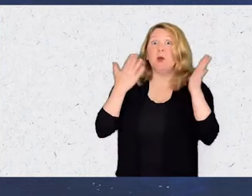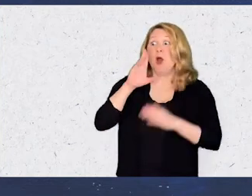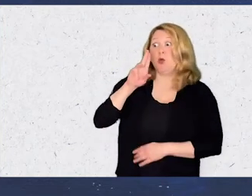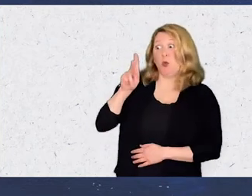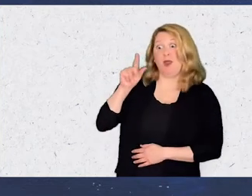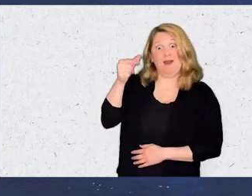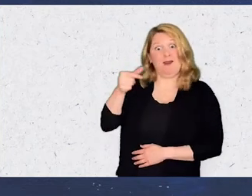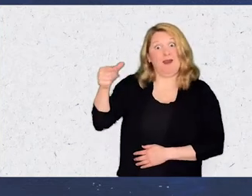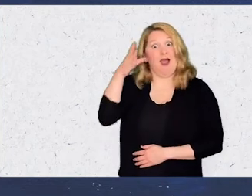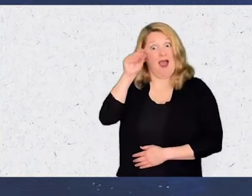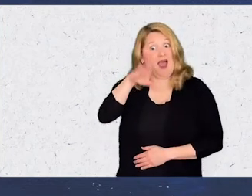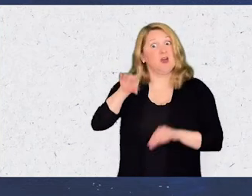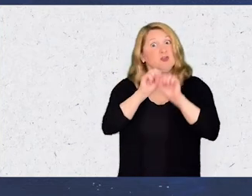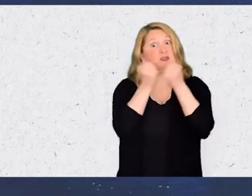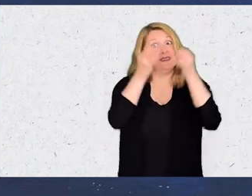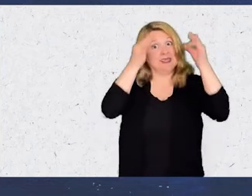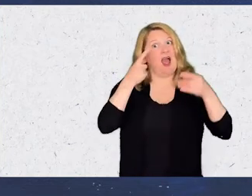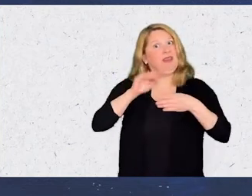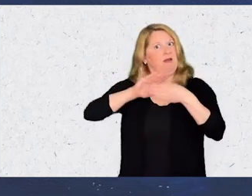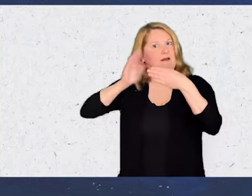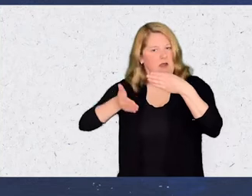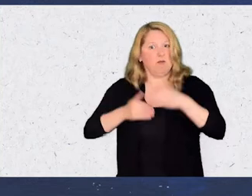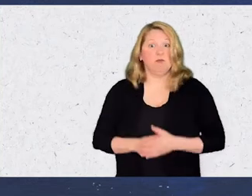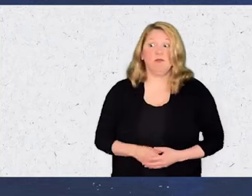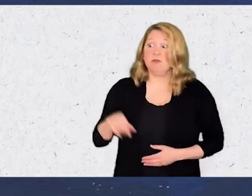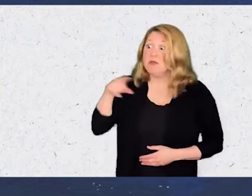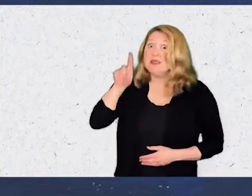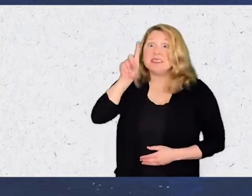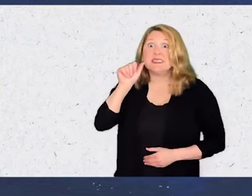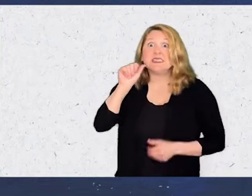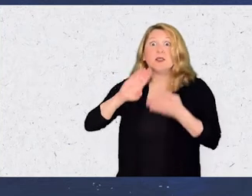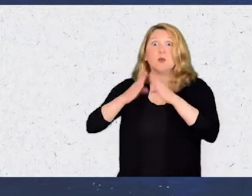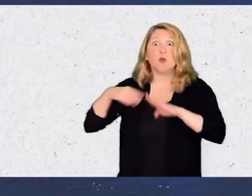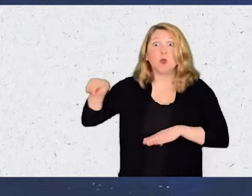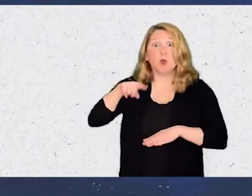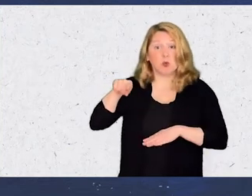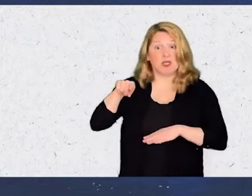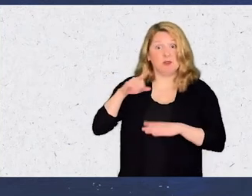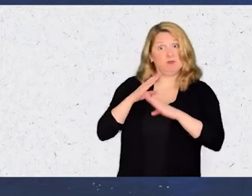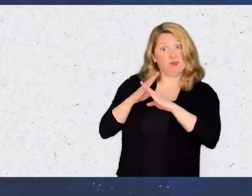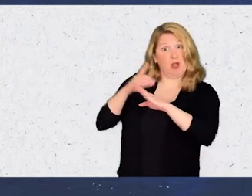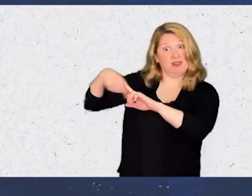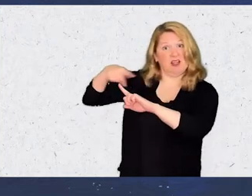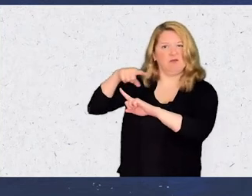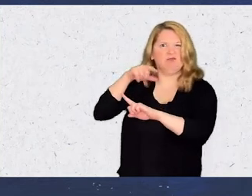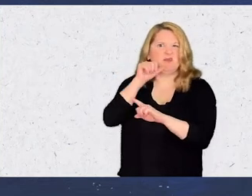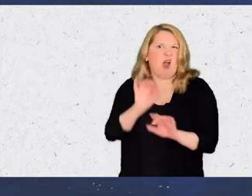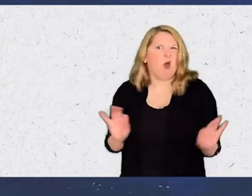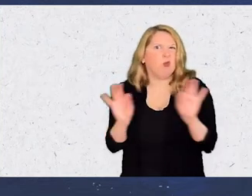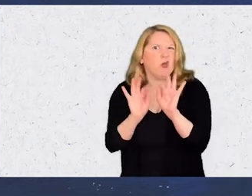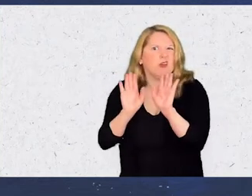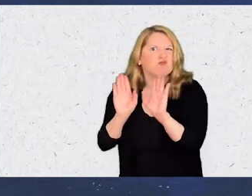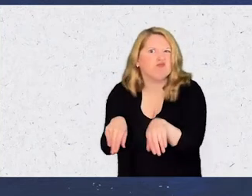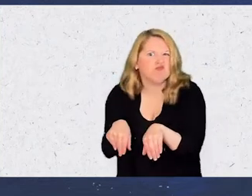means that the UK government and society have weighed the outcomes The sacrifices needed to protect disabled people are not worth it